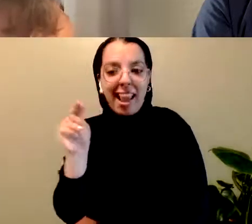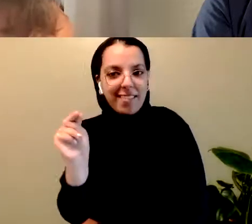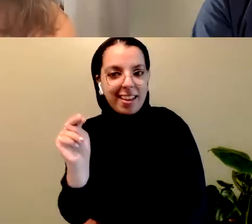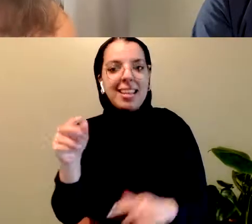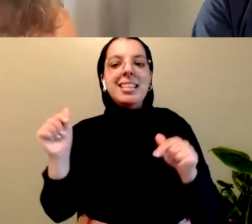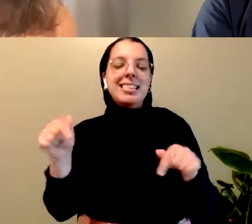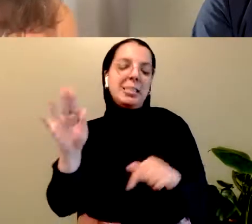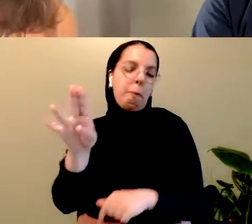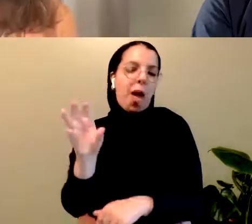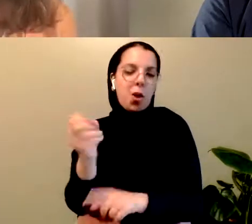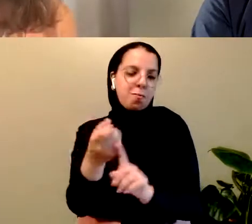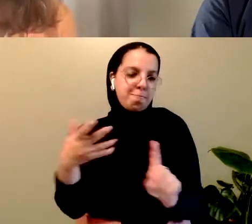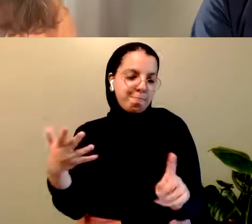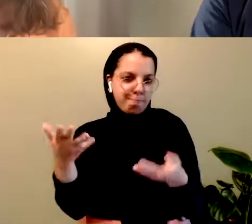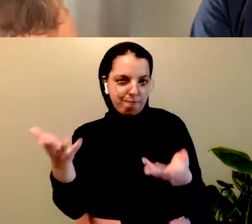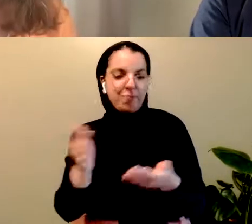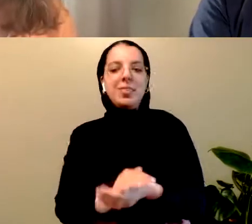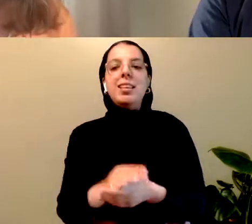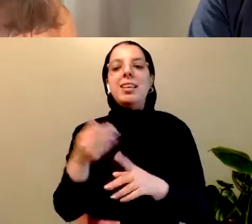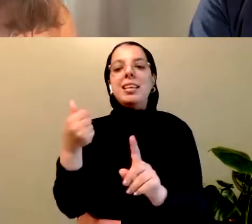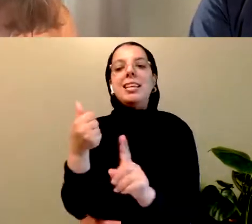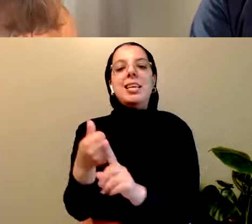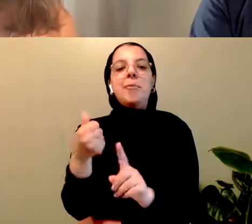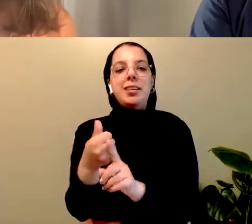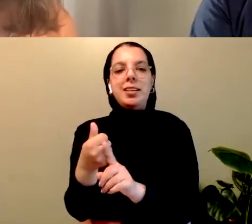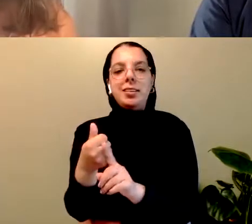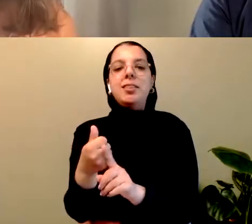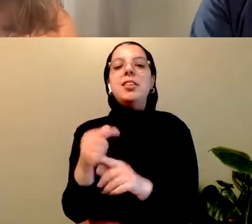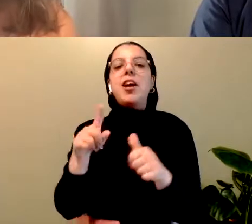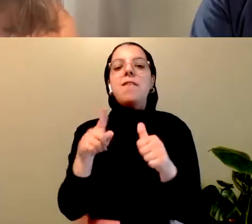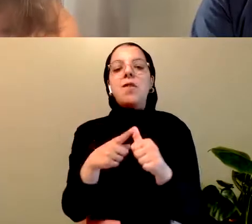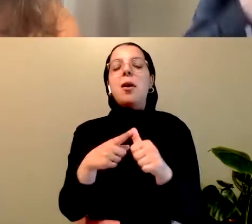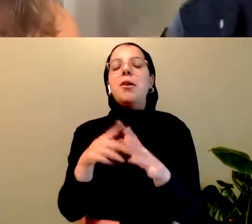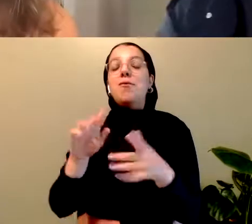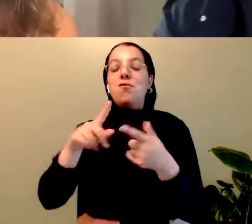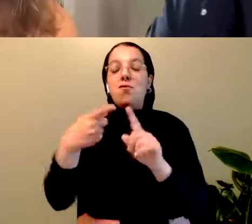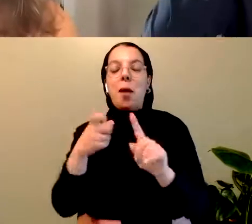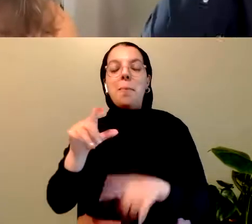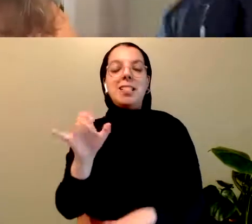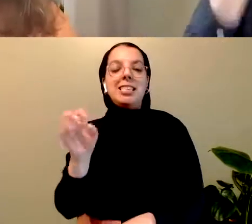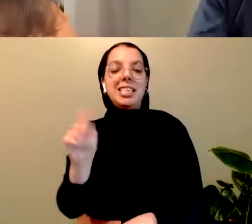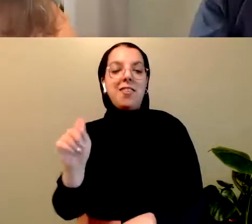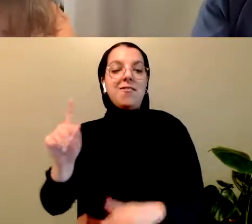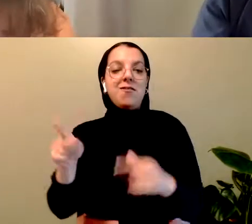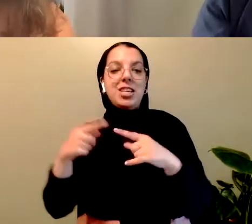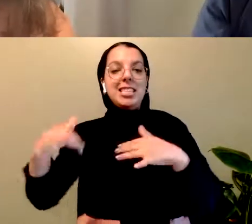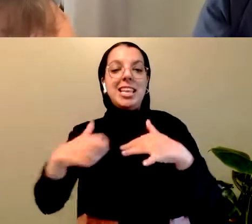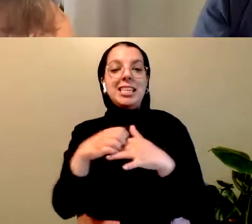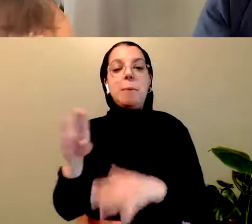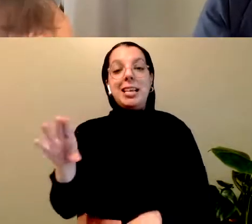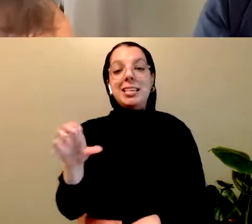his bio. Kevin Loring is in Klakako from the Lytton First Nation in British Columbia. He is an accomplished actor,